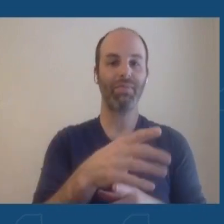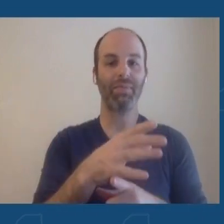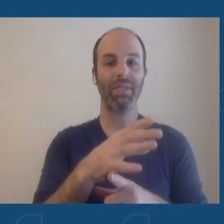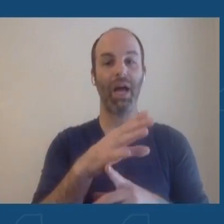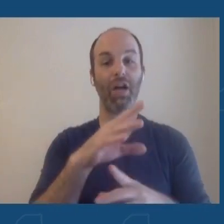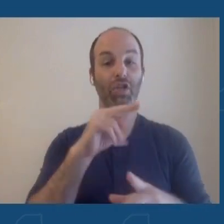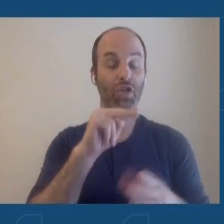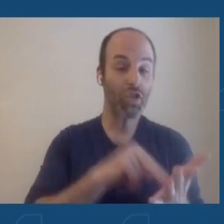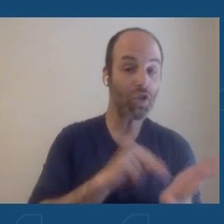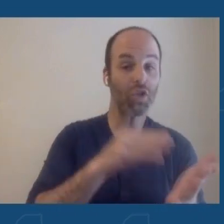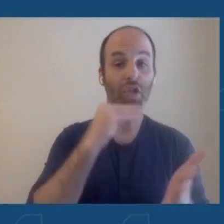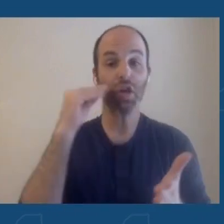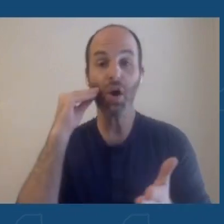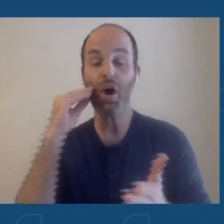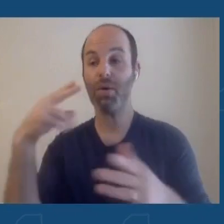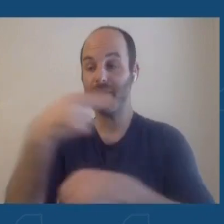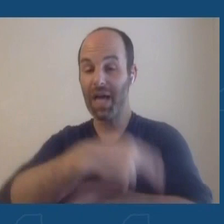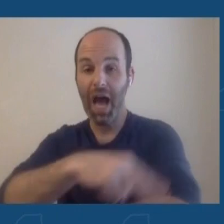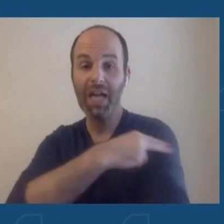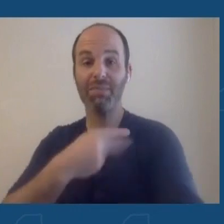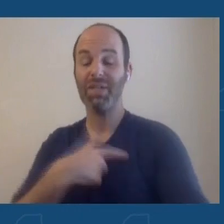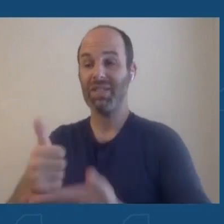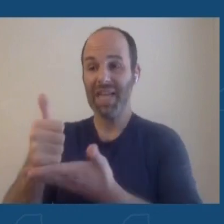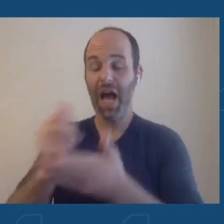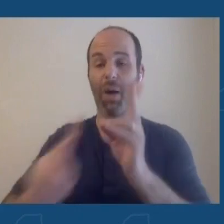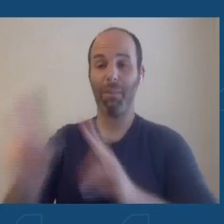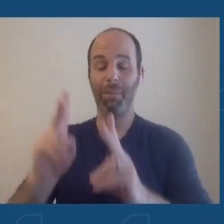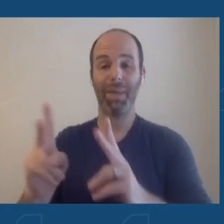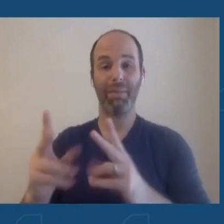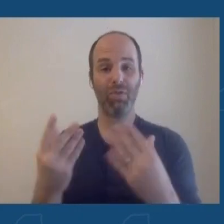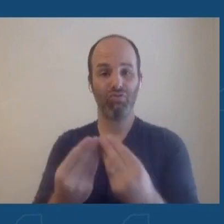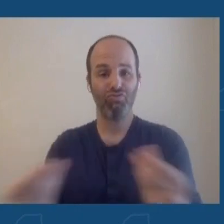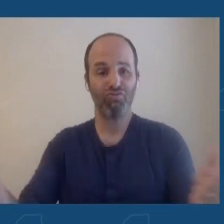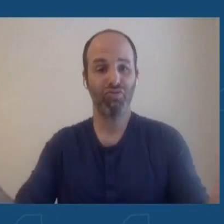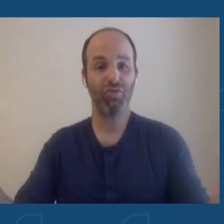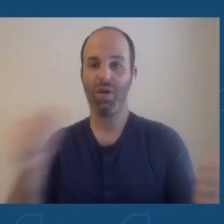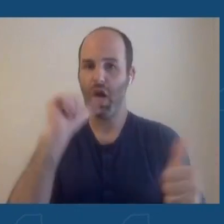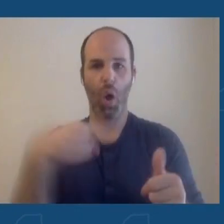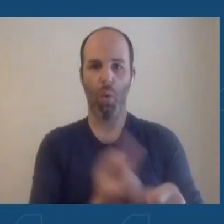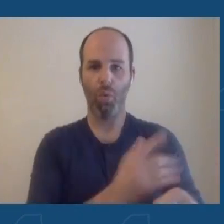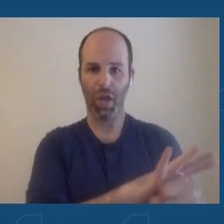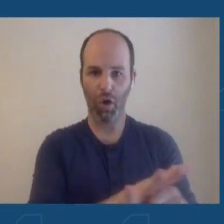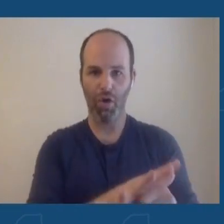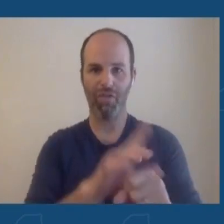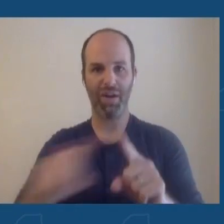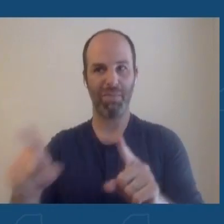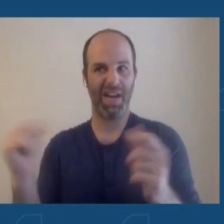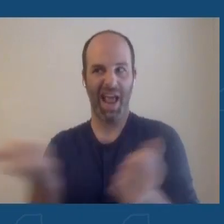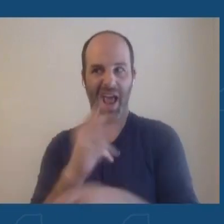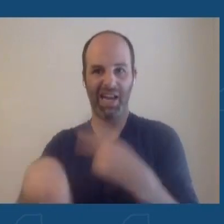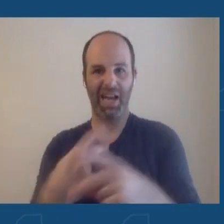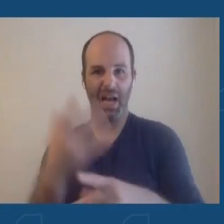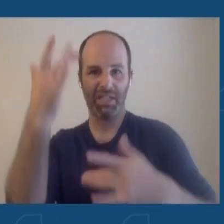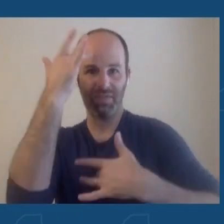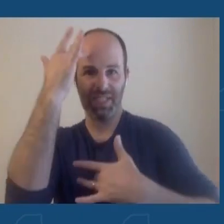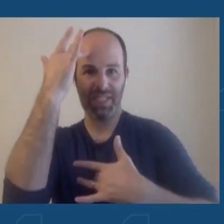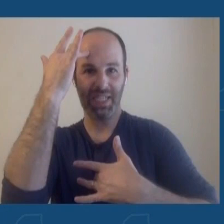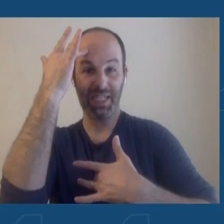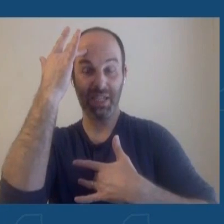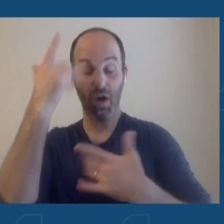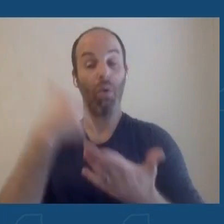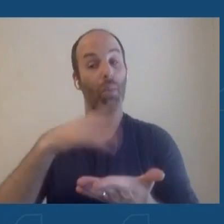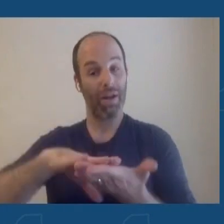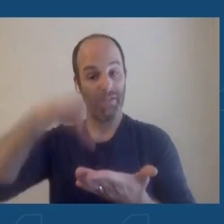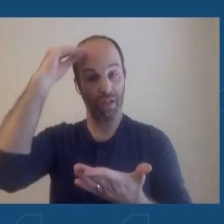heal and get better from not just COVID, but from whatever they're in the hospital for. So a huge lesson we learned was to make sure that we have enough beds and